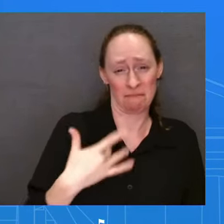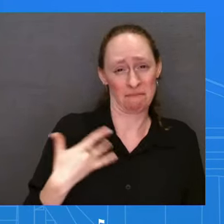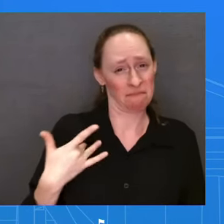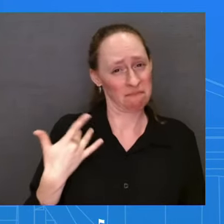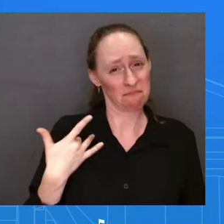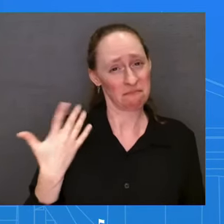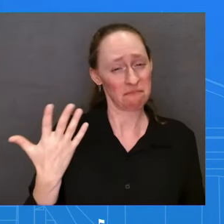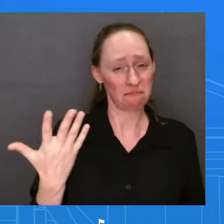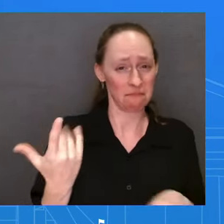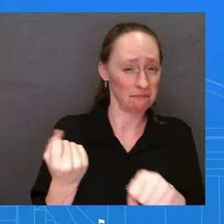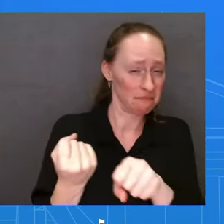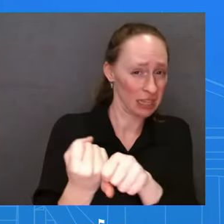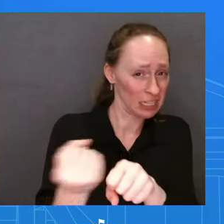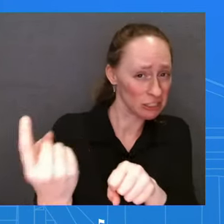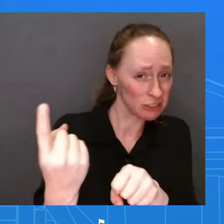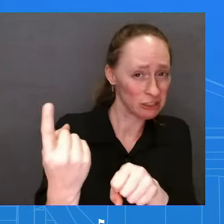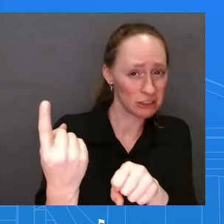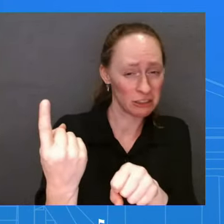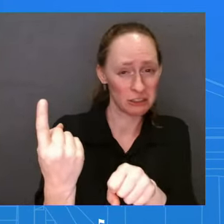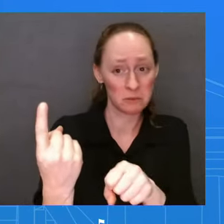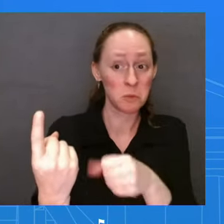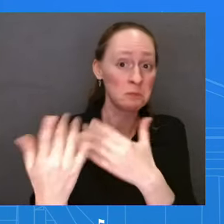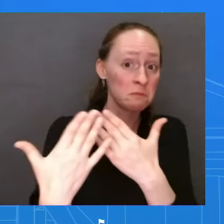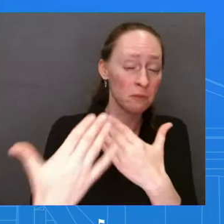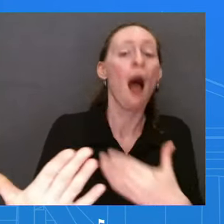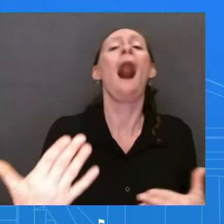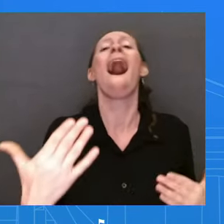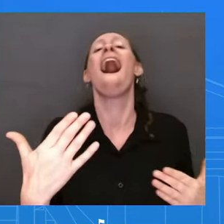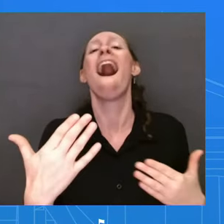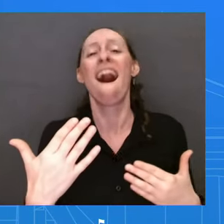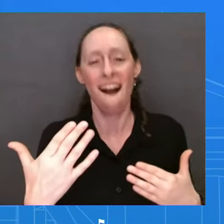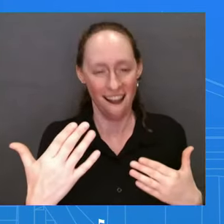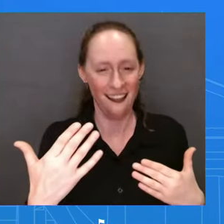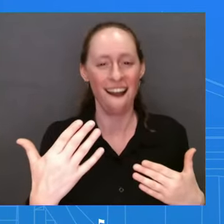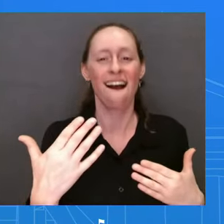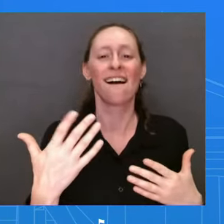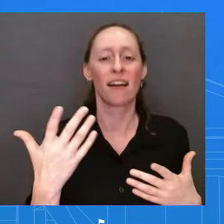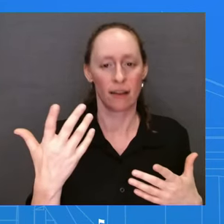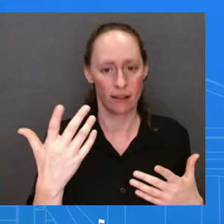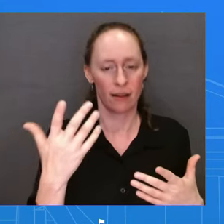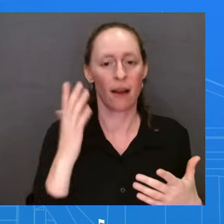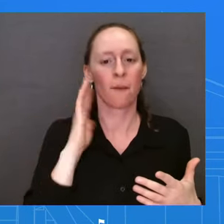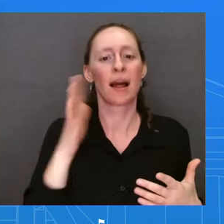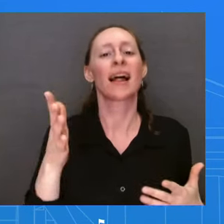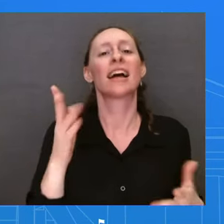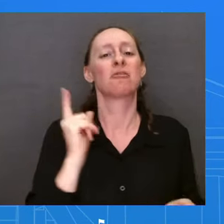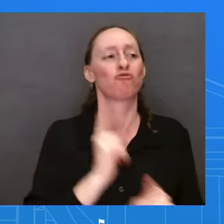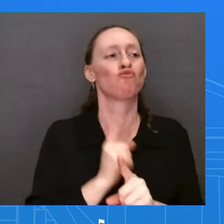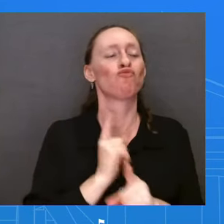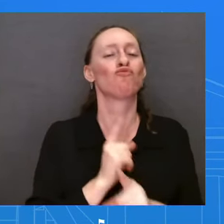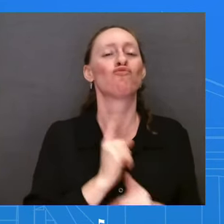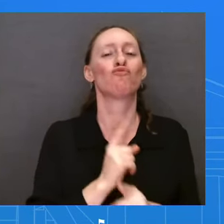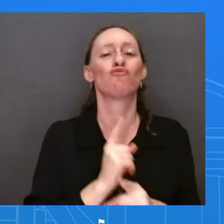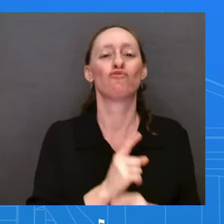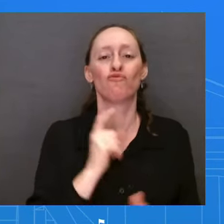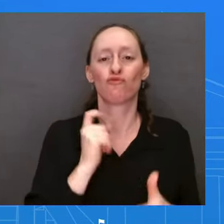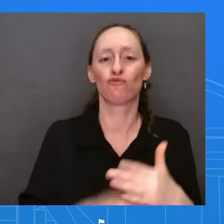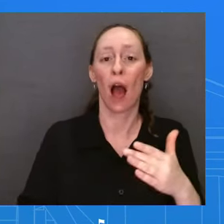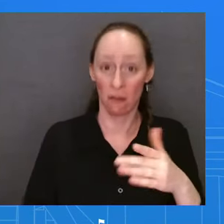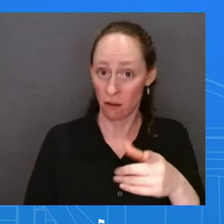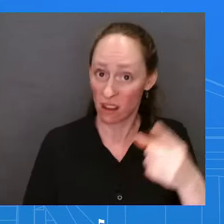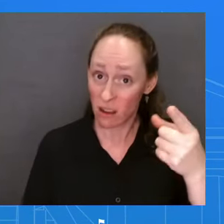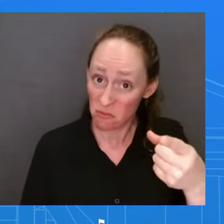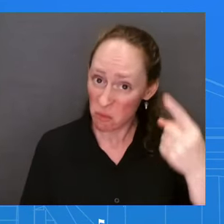line with their long-term target. Does the White House agree with this assessment? I certainly am not going to make any predictions from here,